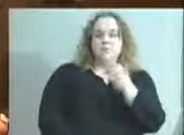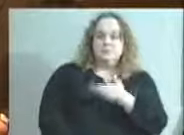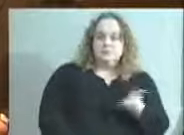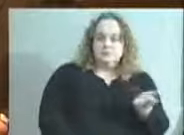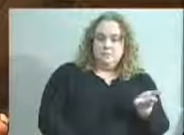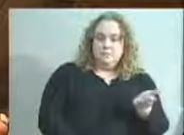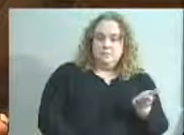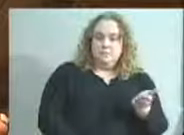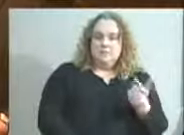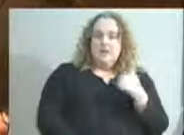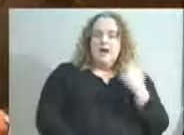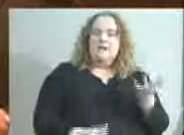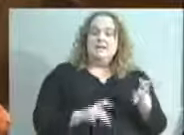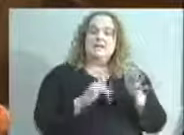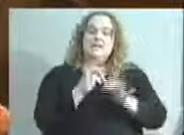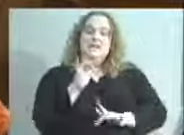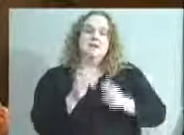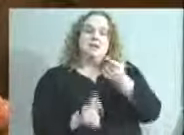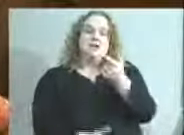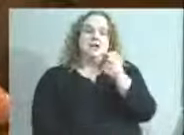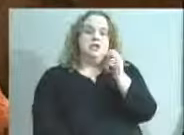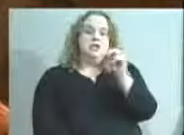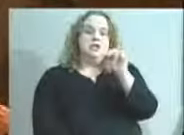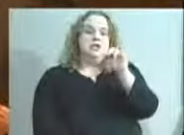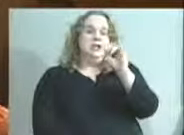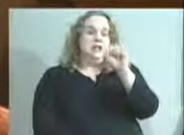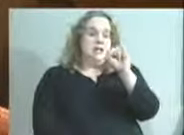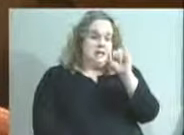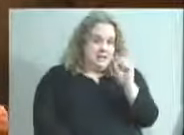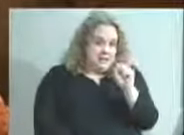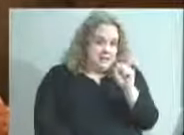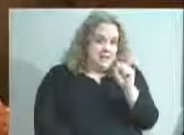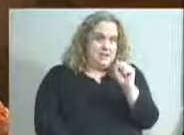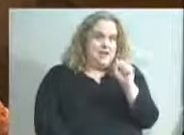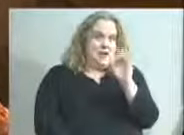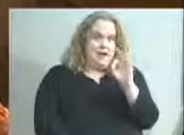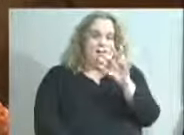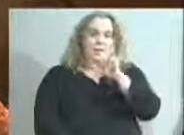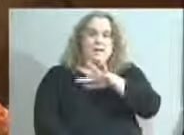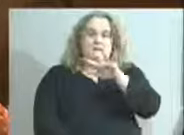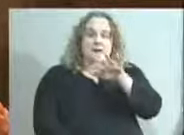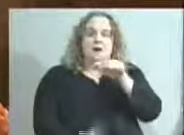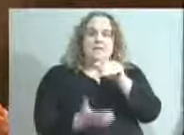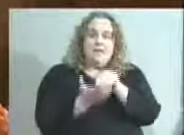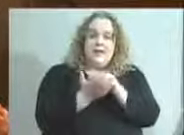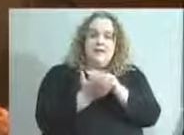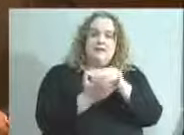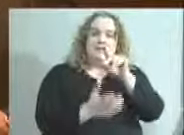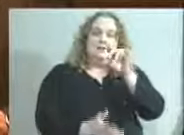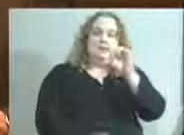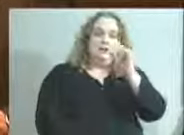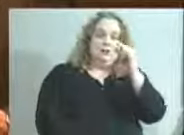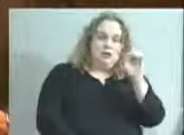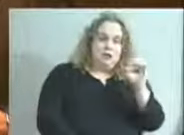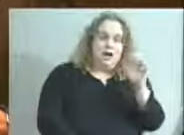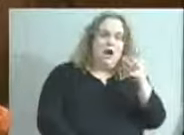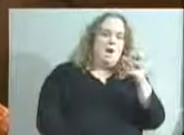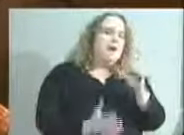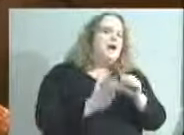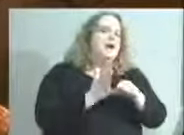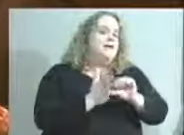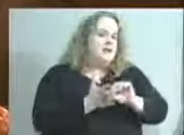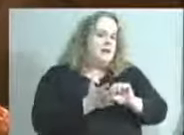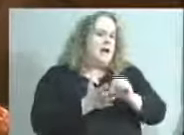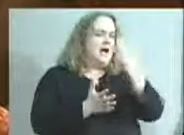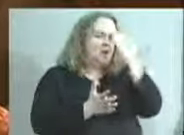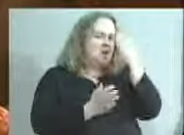skipped the genesis of Cradle to Career, and that was the 55,000-degree slide. So I just want to emphasize, I think